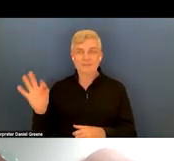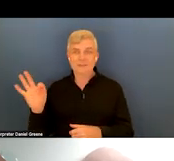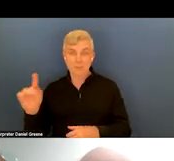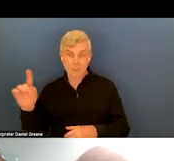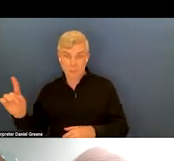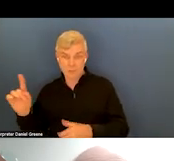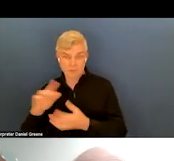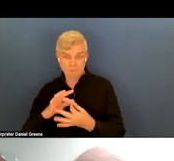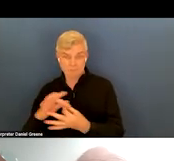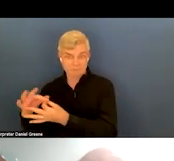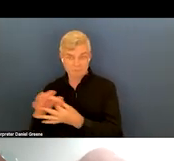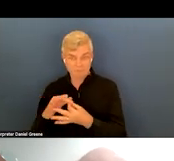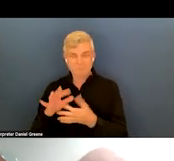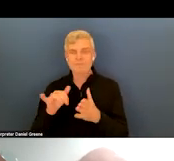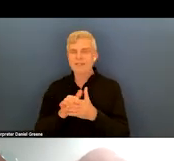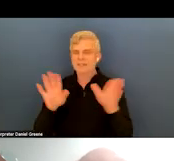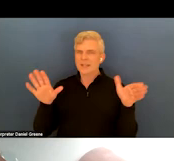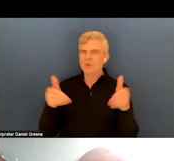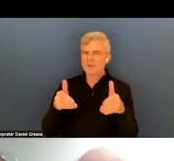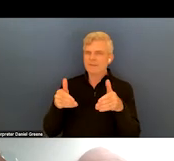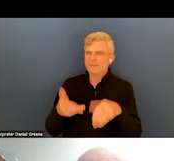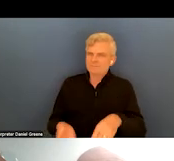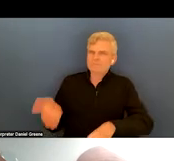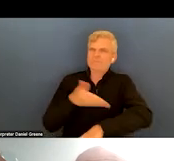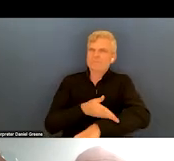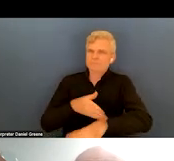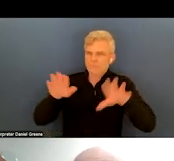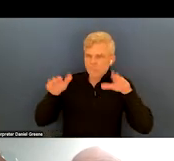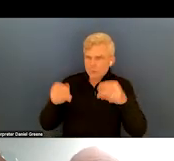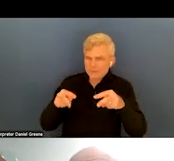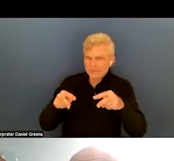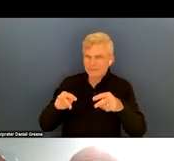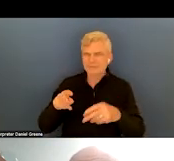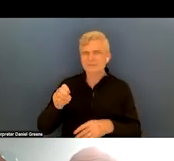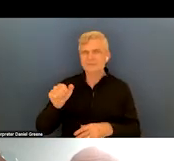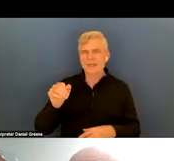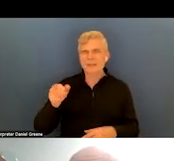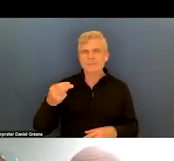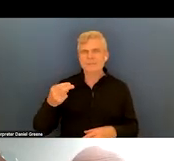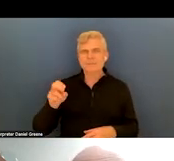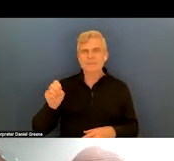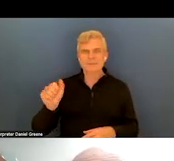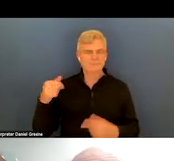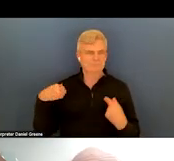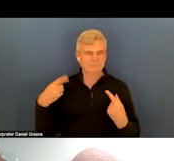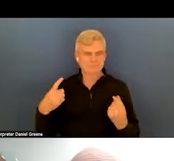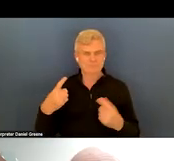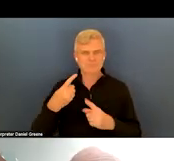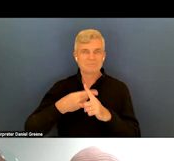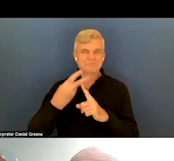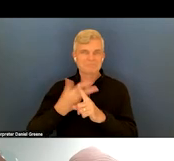focus for SAMHSA over the last several months. And I loved your Beatles